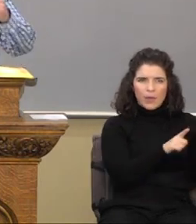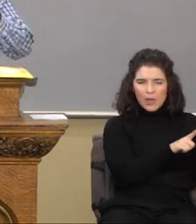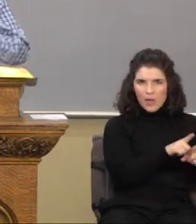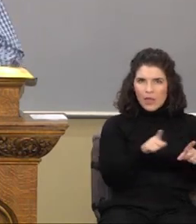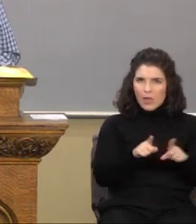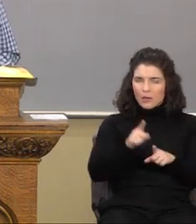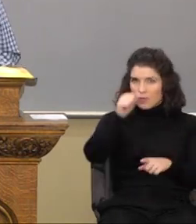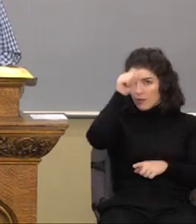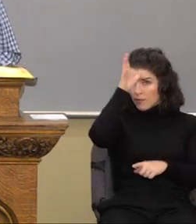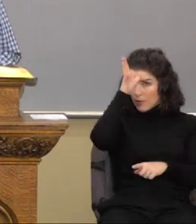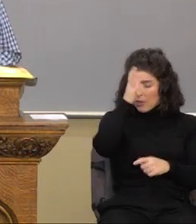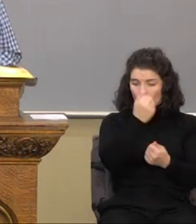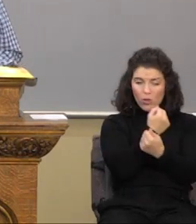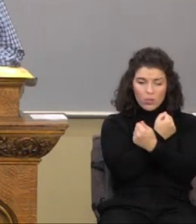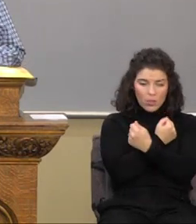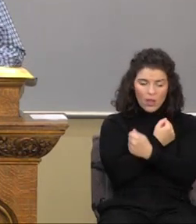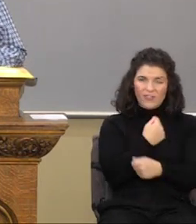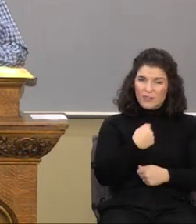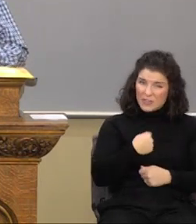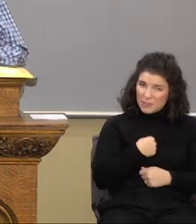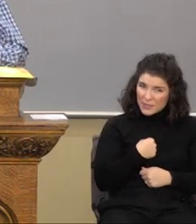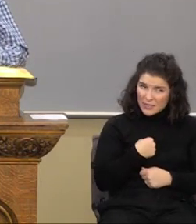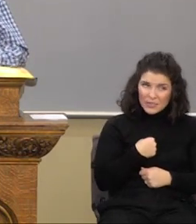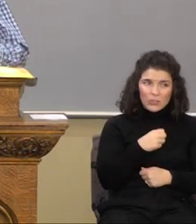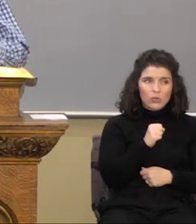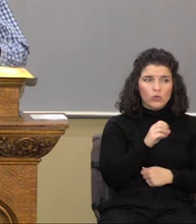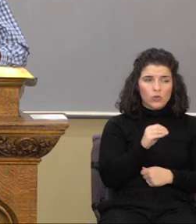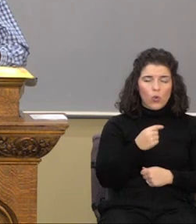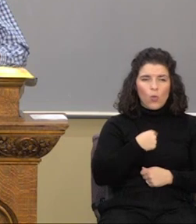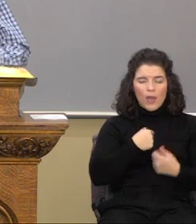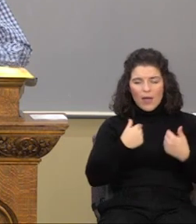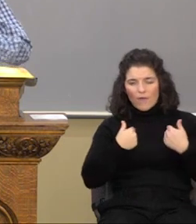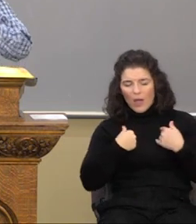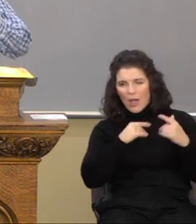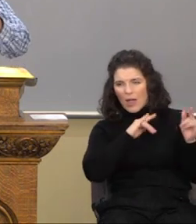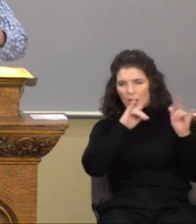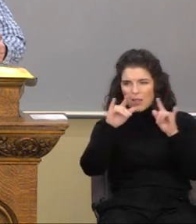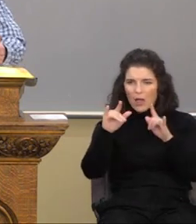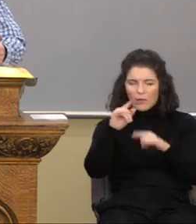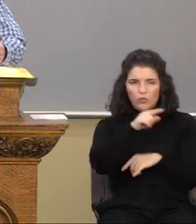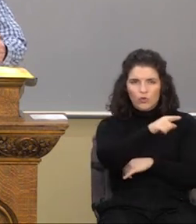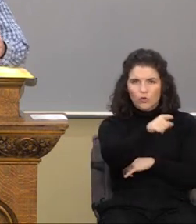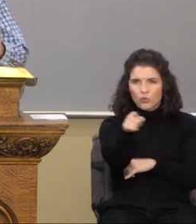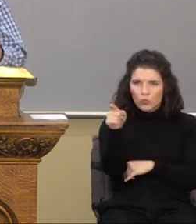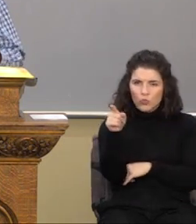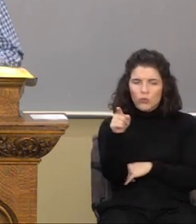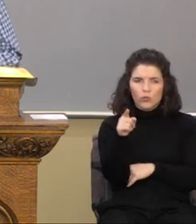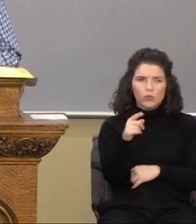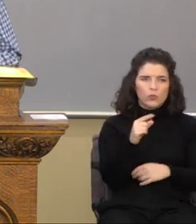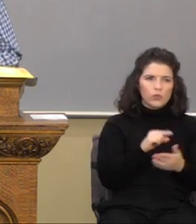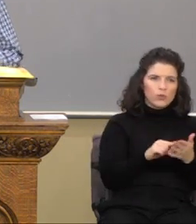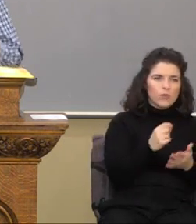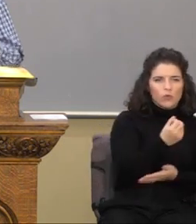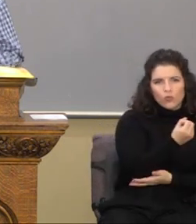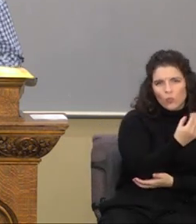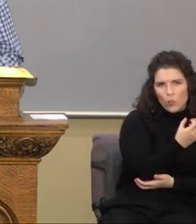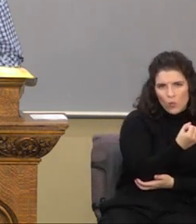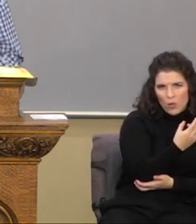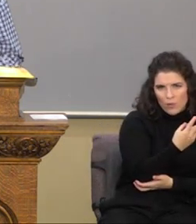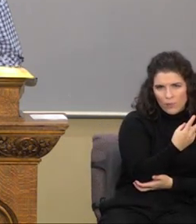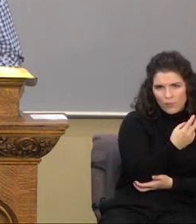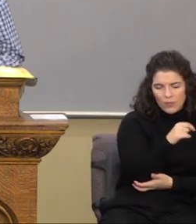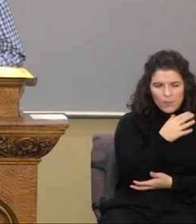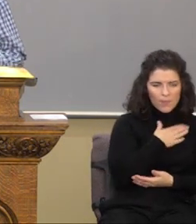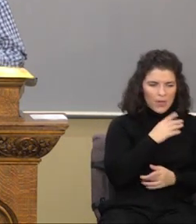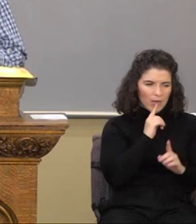loved me, so have I loved you. Drop down to verse 12. This is